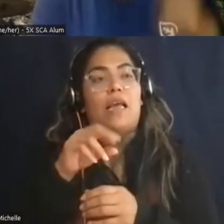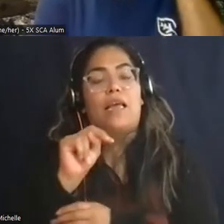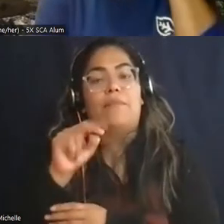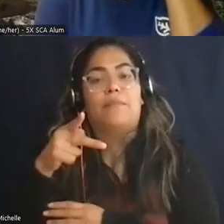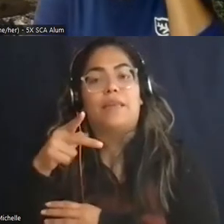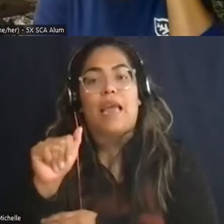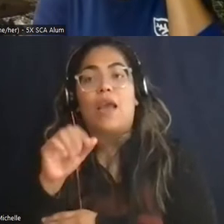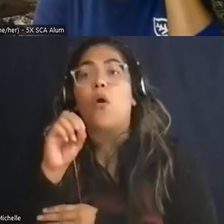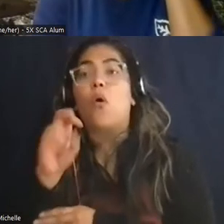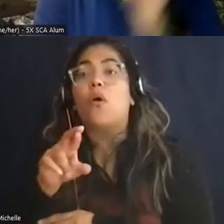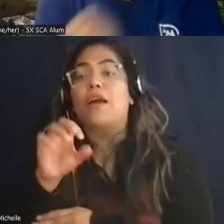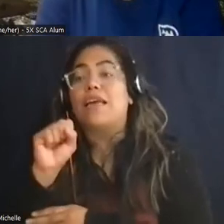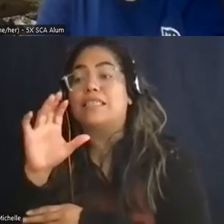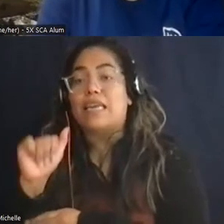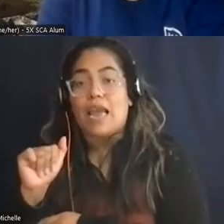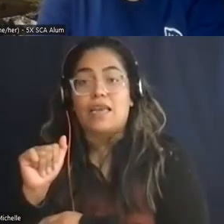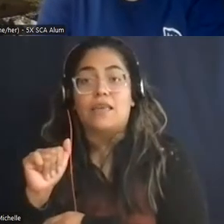open the floor back up